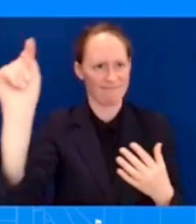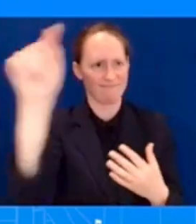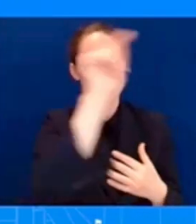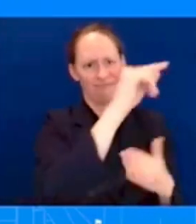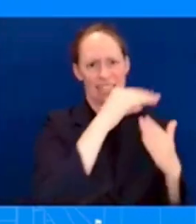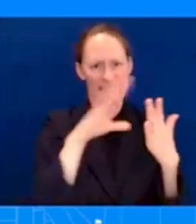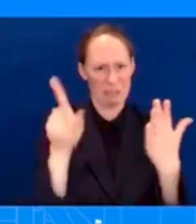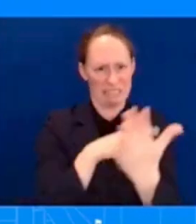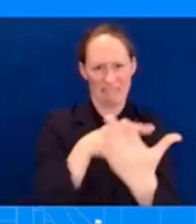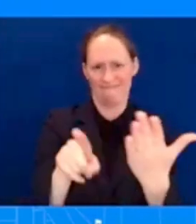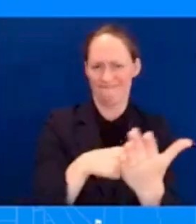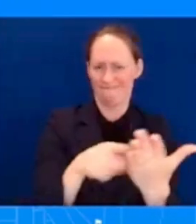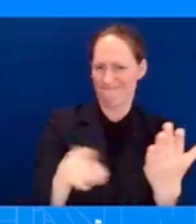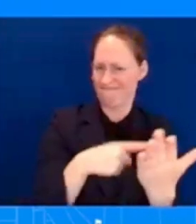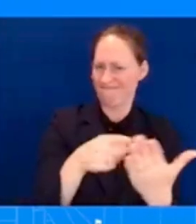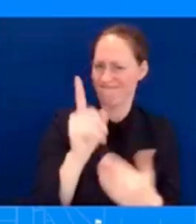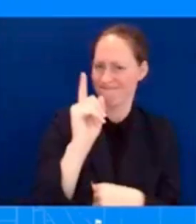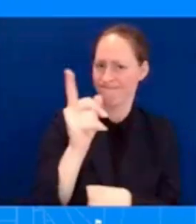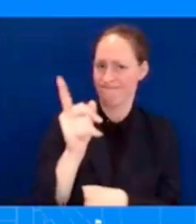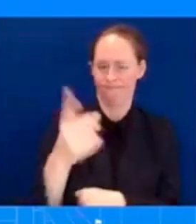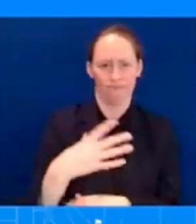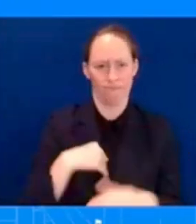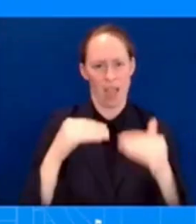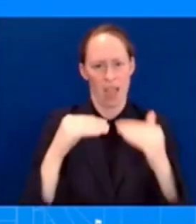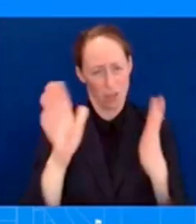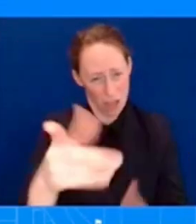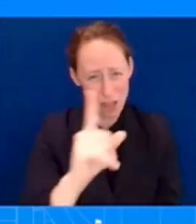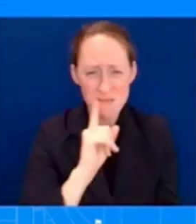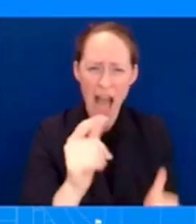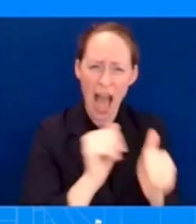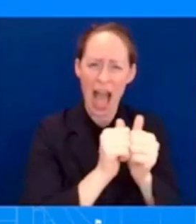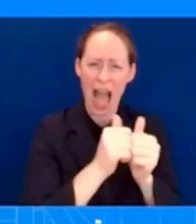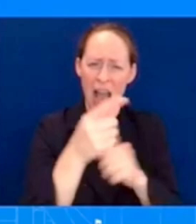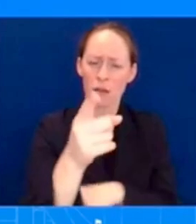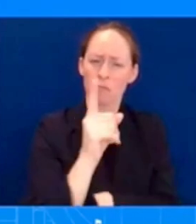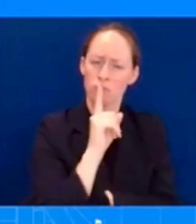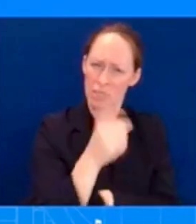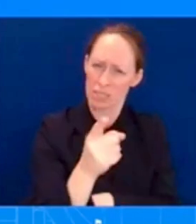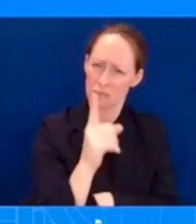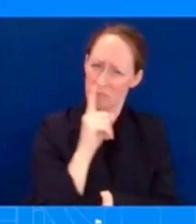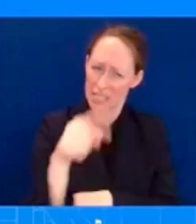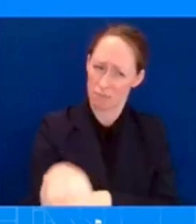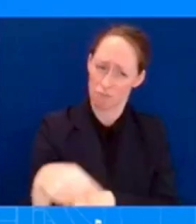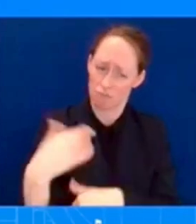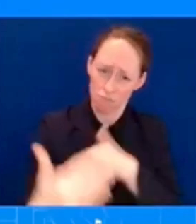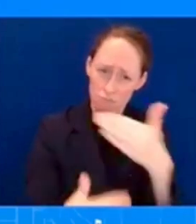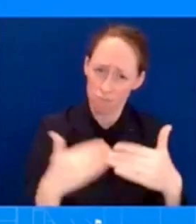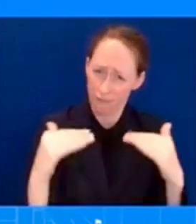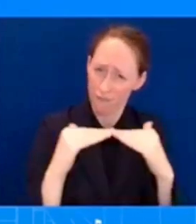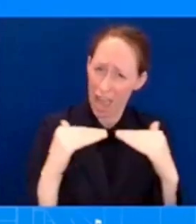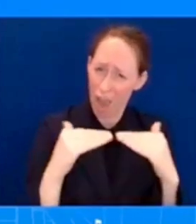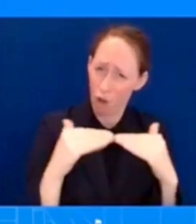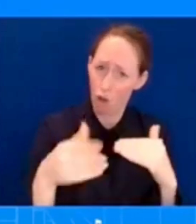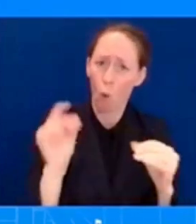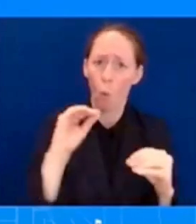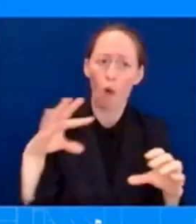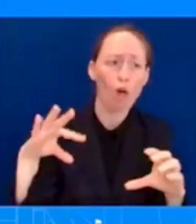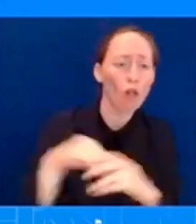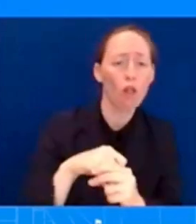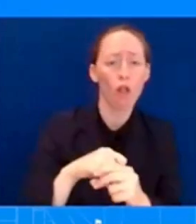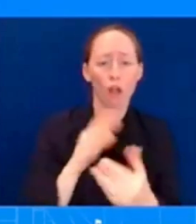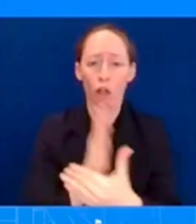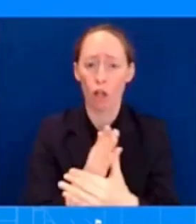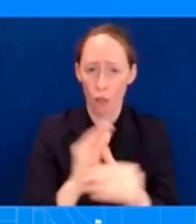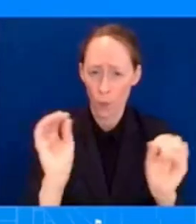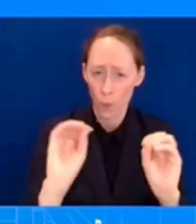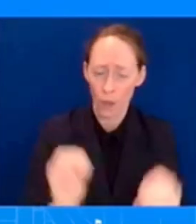involving the President's son is being handled fairly? Anything that has been stated or said by Hunter's representative, I would have to refer you